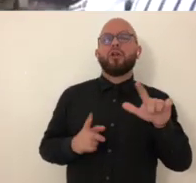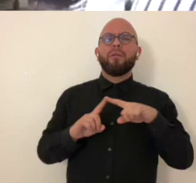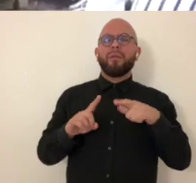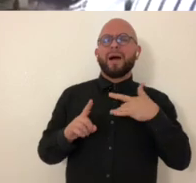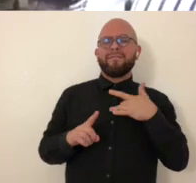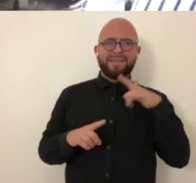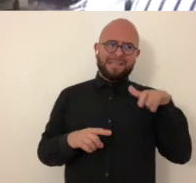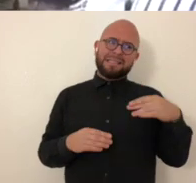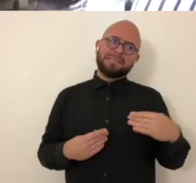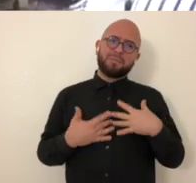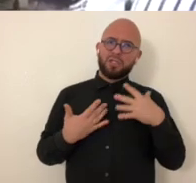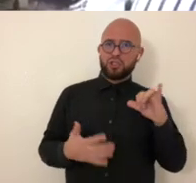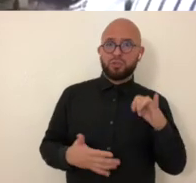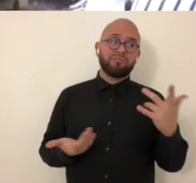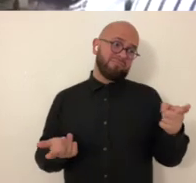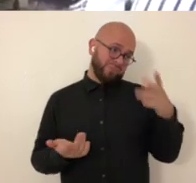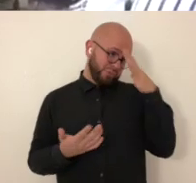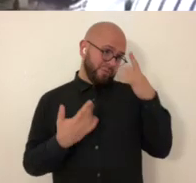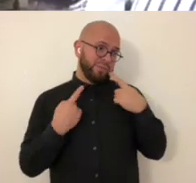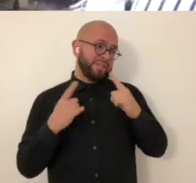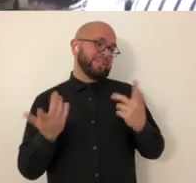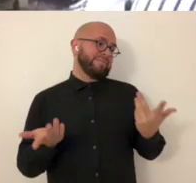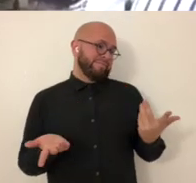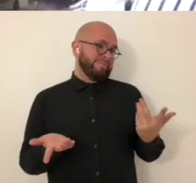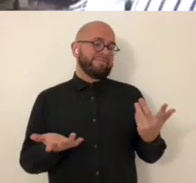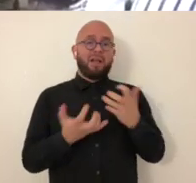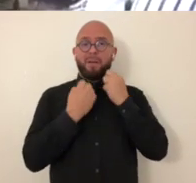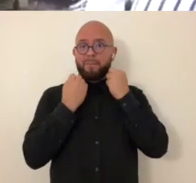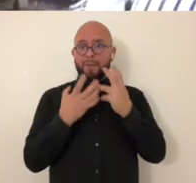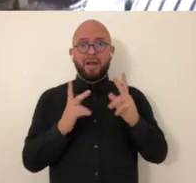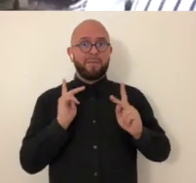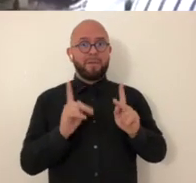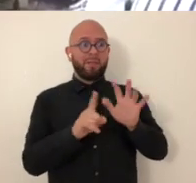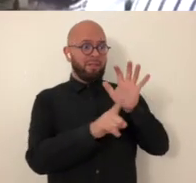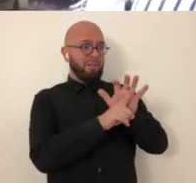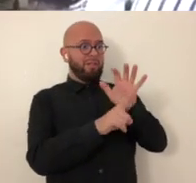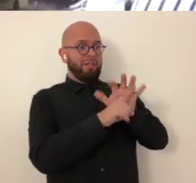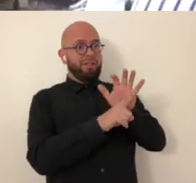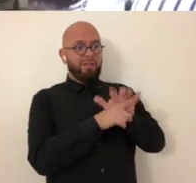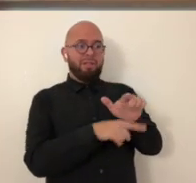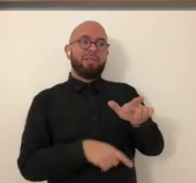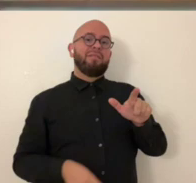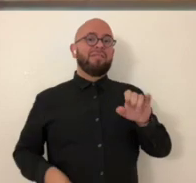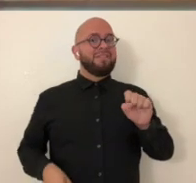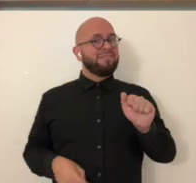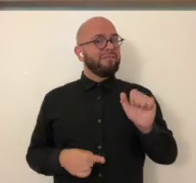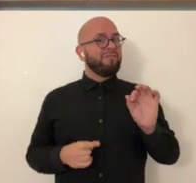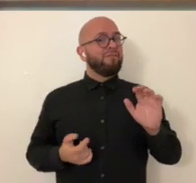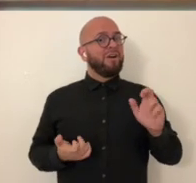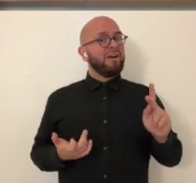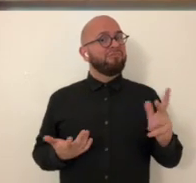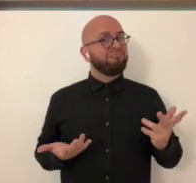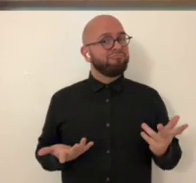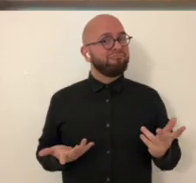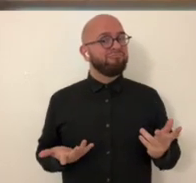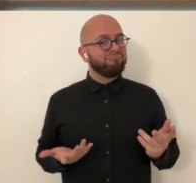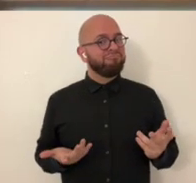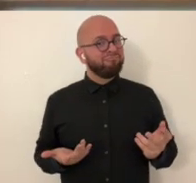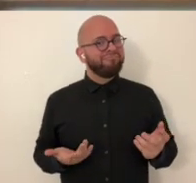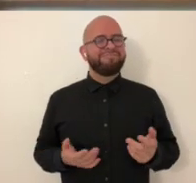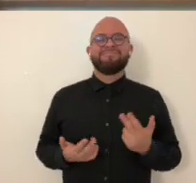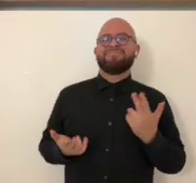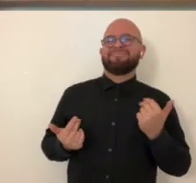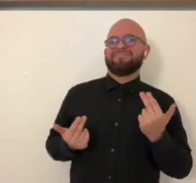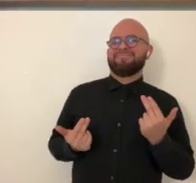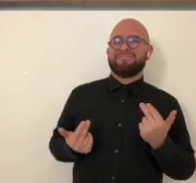lisa frank um yeah you see yourself very commercial but i think that's some of an inspiration as well you know it works there are a lot of